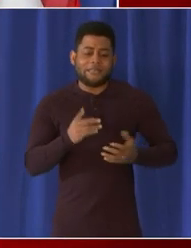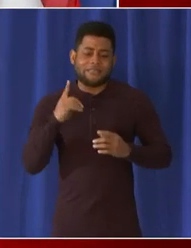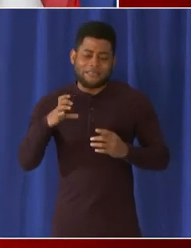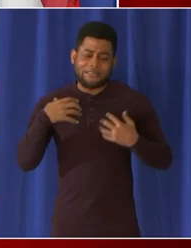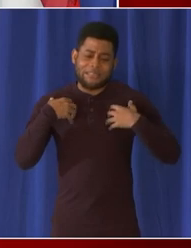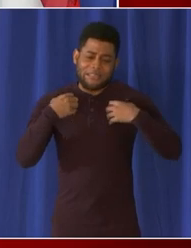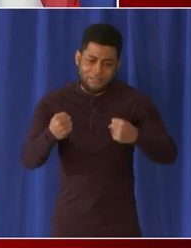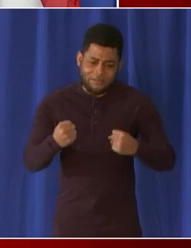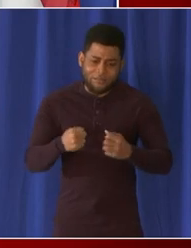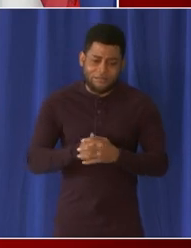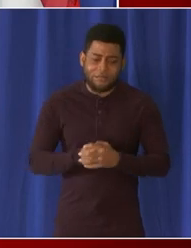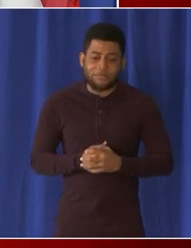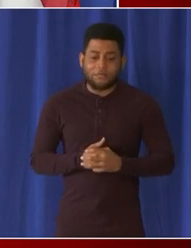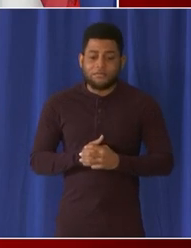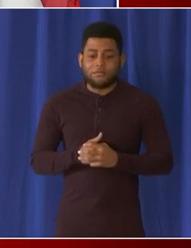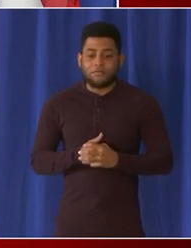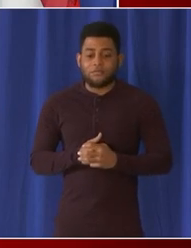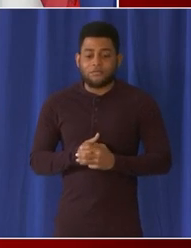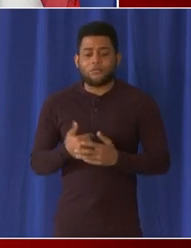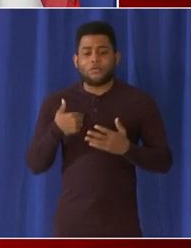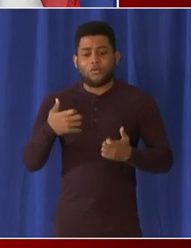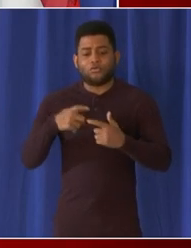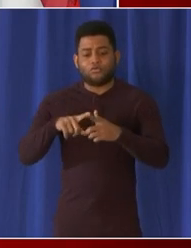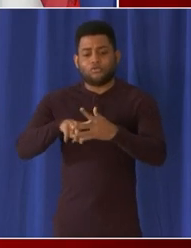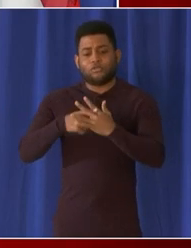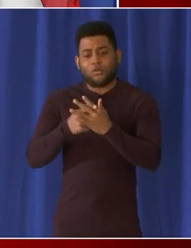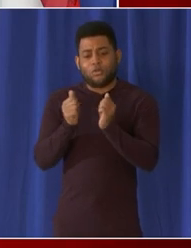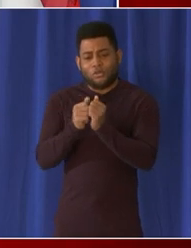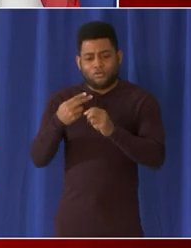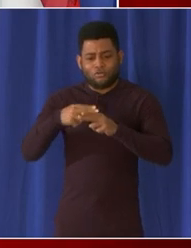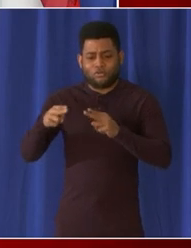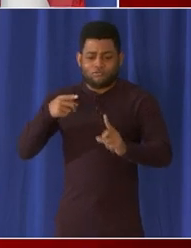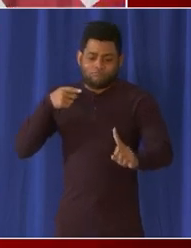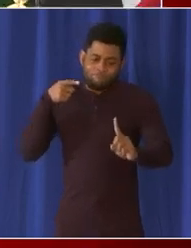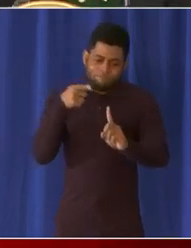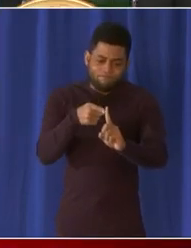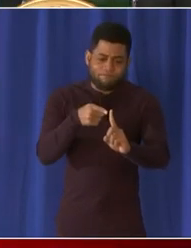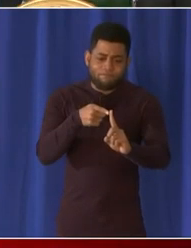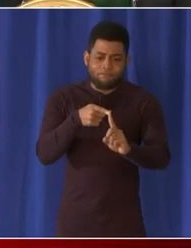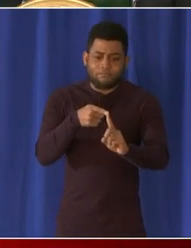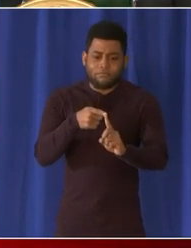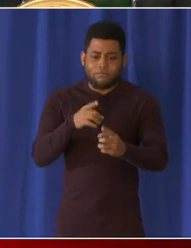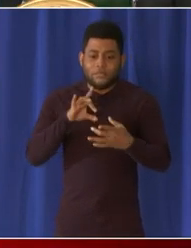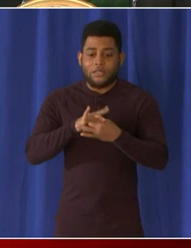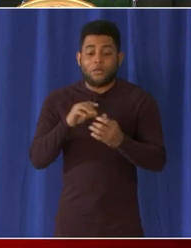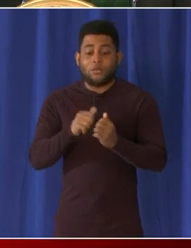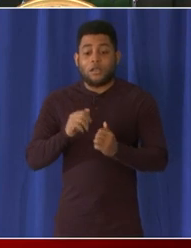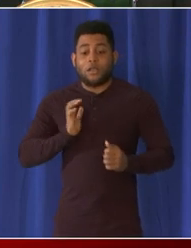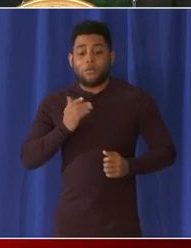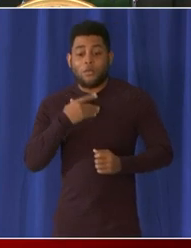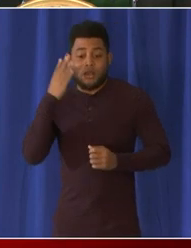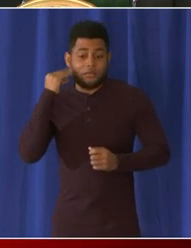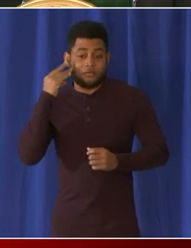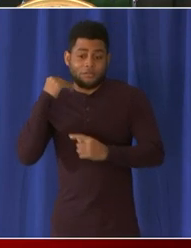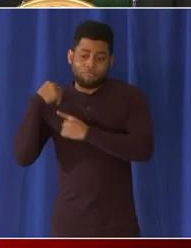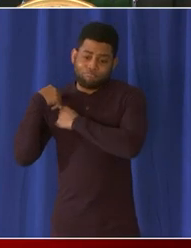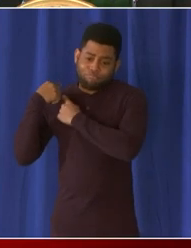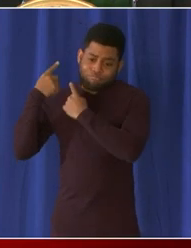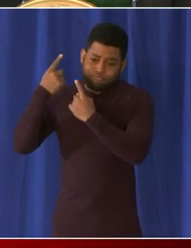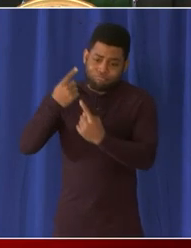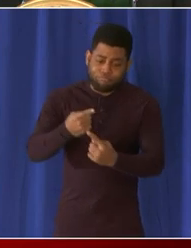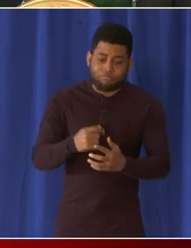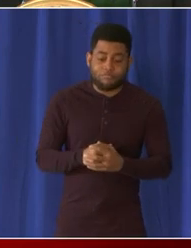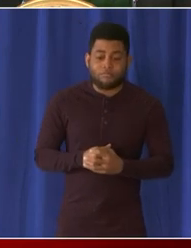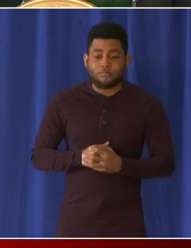start by providing a quick update on the district's experience with COVID-19. These